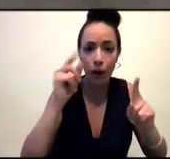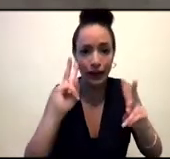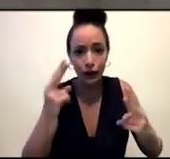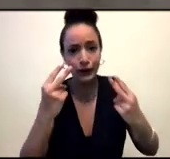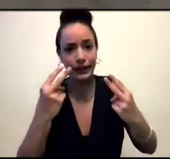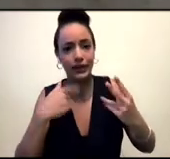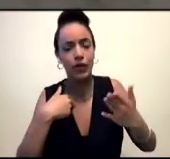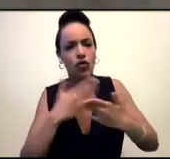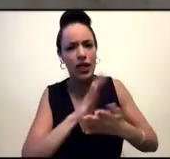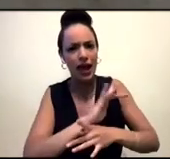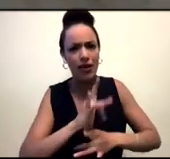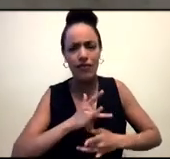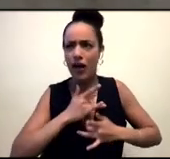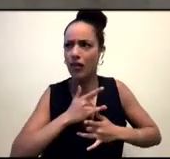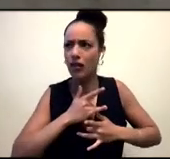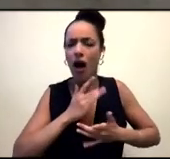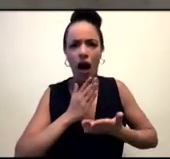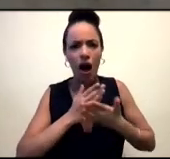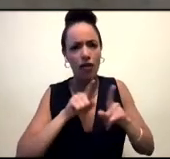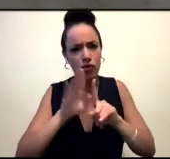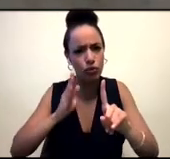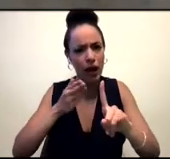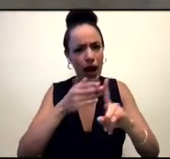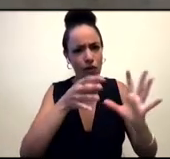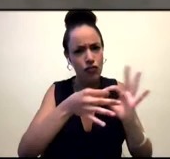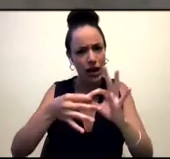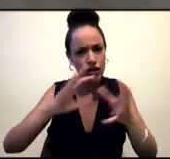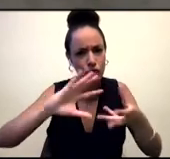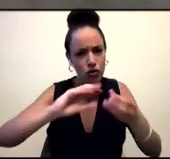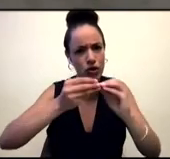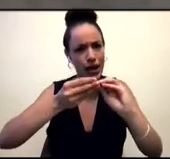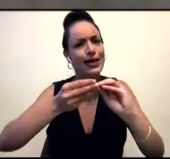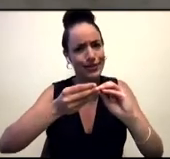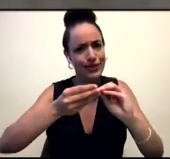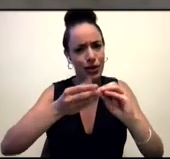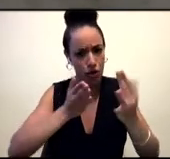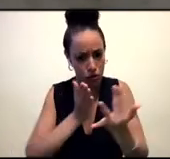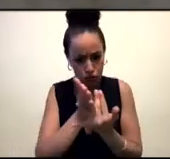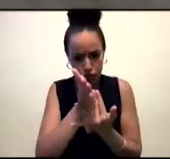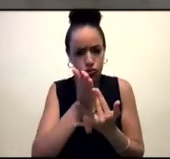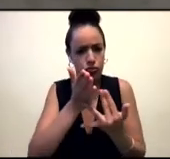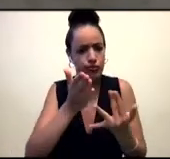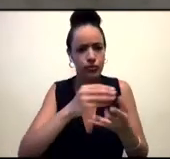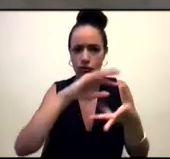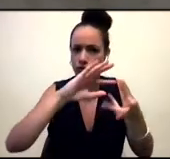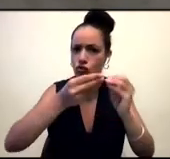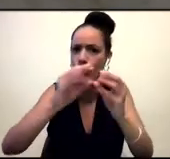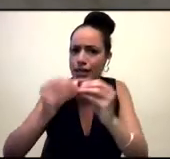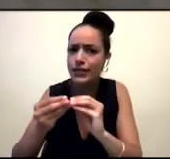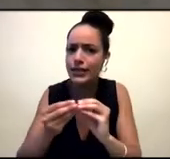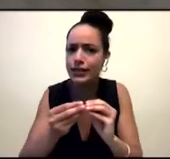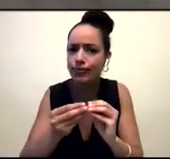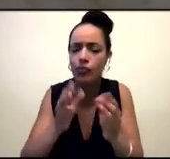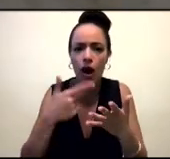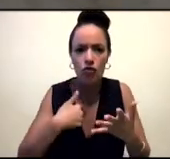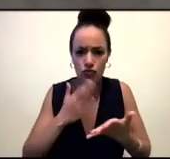didn't feel out of the blue, like, can we get this thing from you? But the thing is, since then, there's been such a transformation in how I express myself because